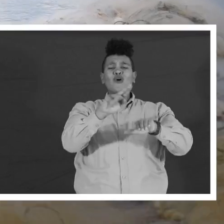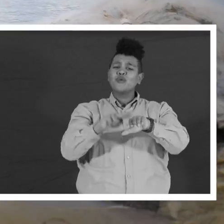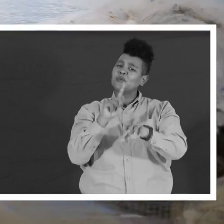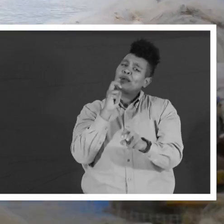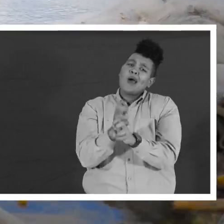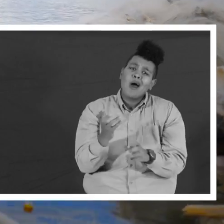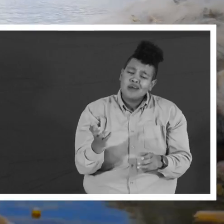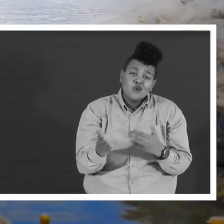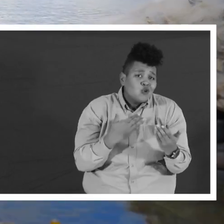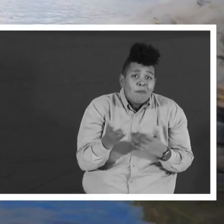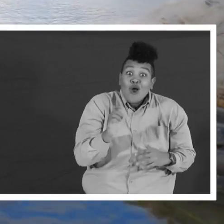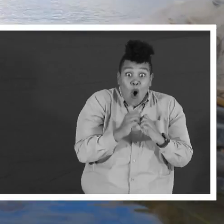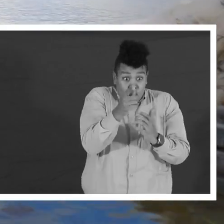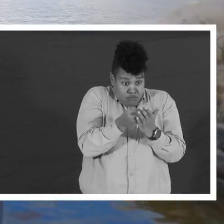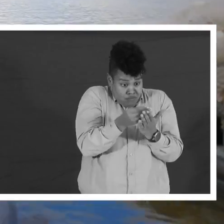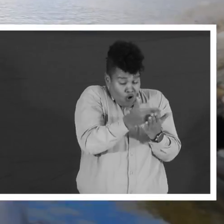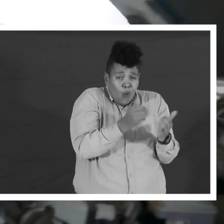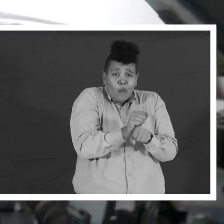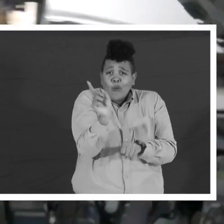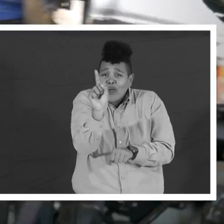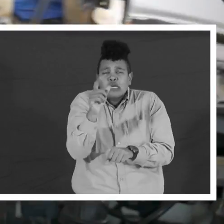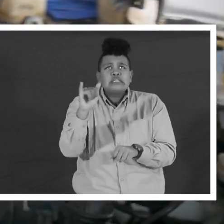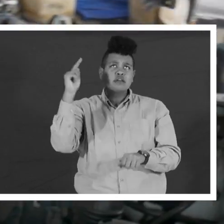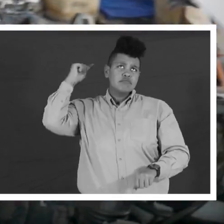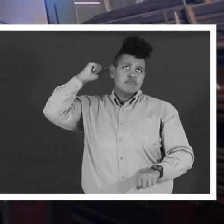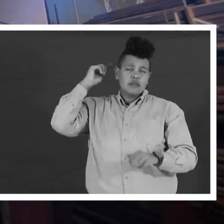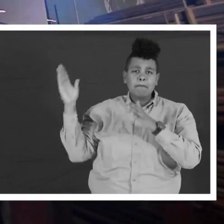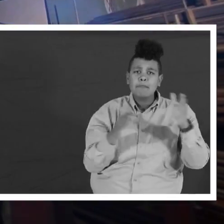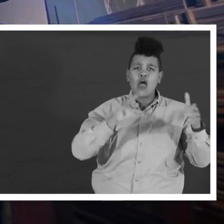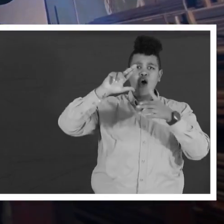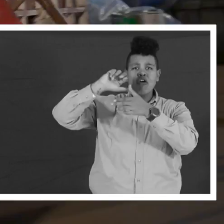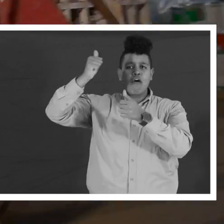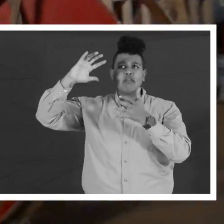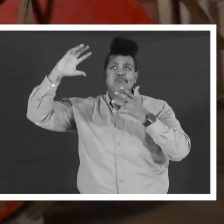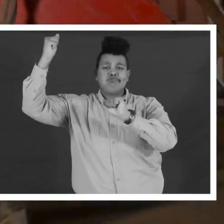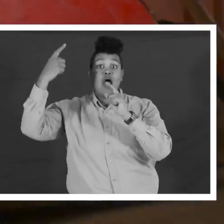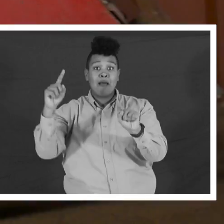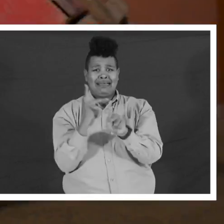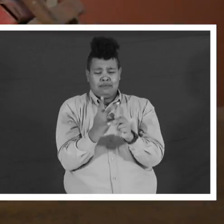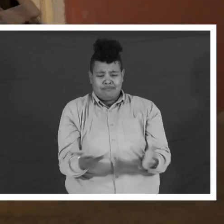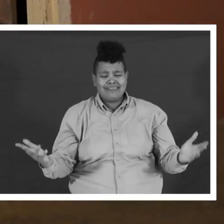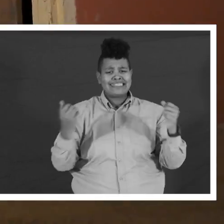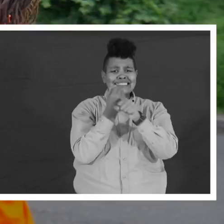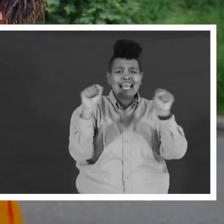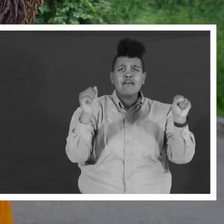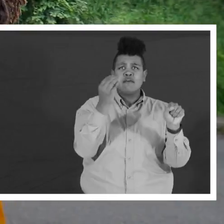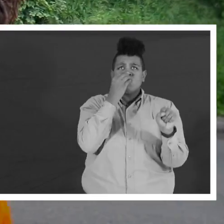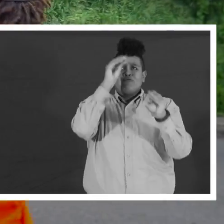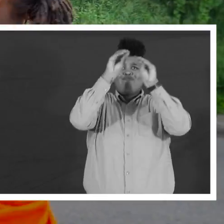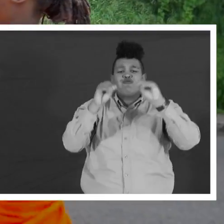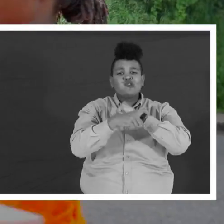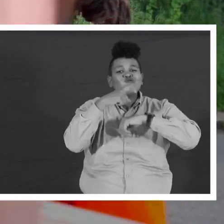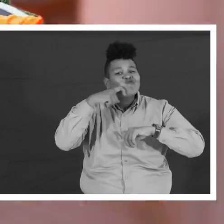even harder. No matter how you make your living, have a plan for hurricanes and other disasters. Keep your tools safe